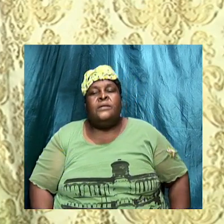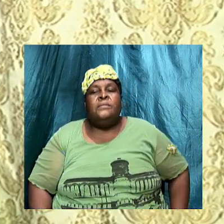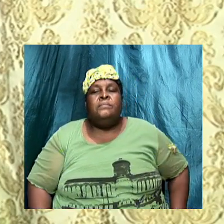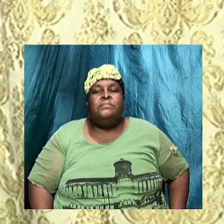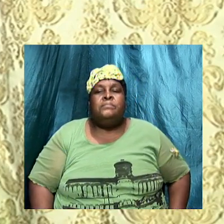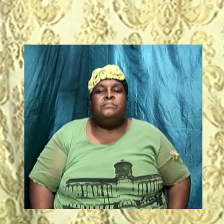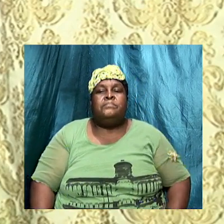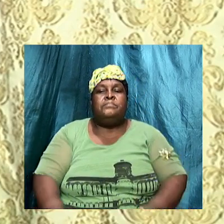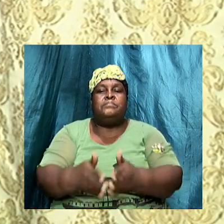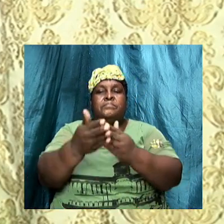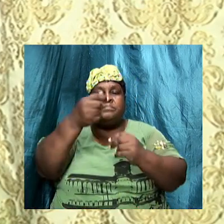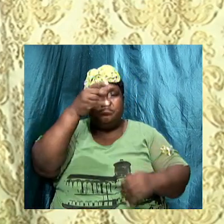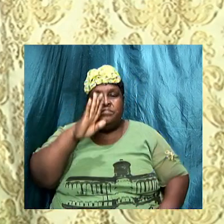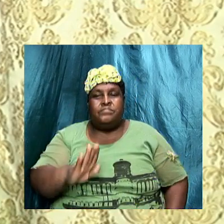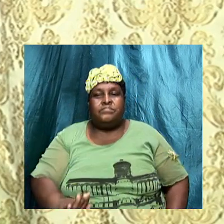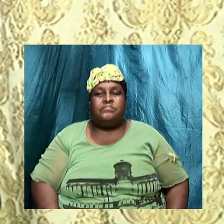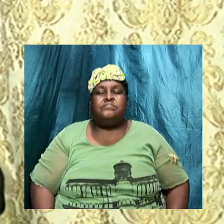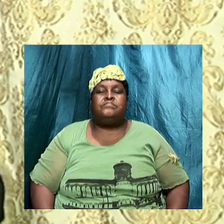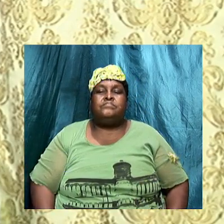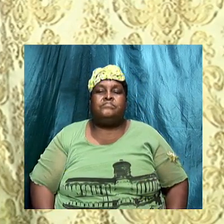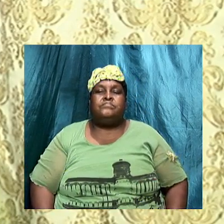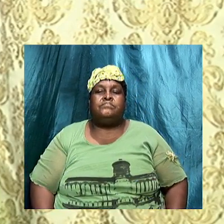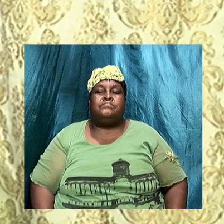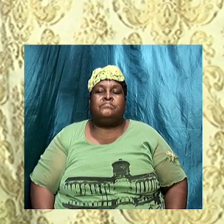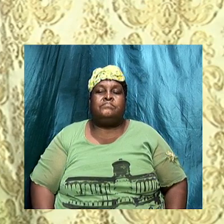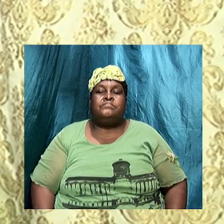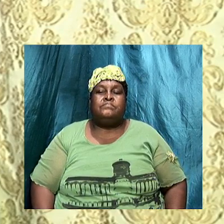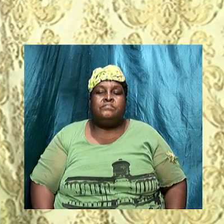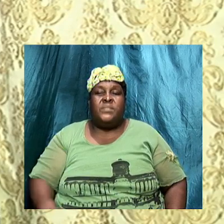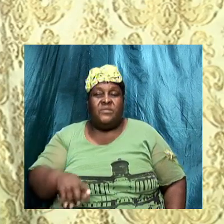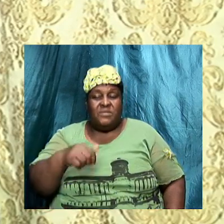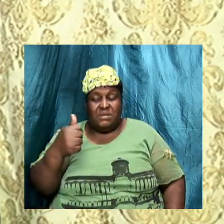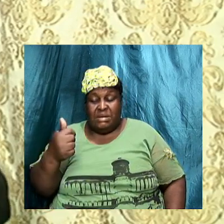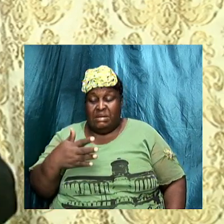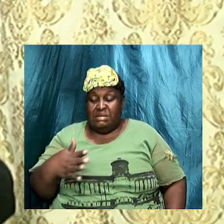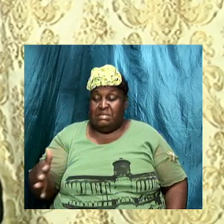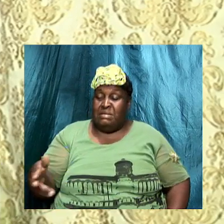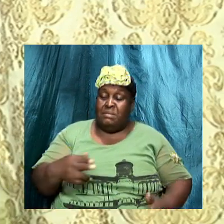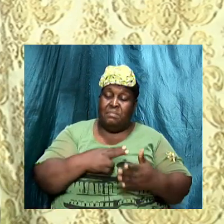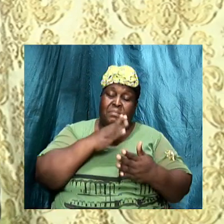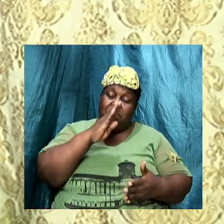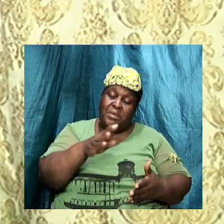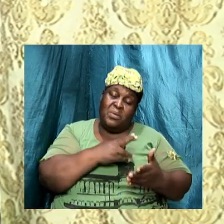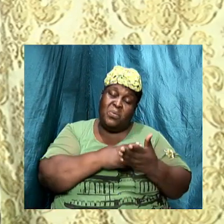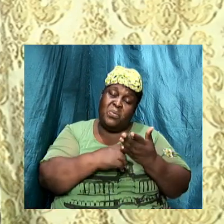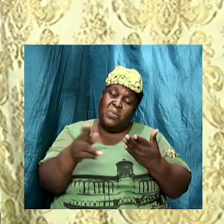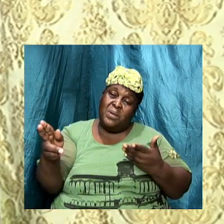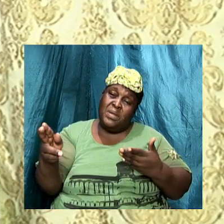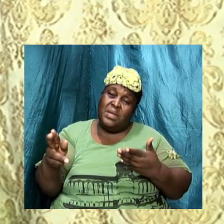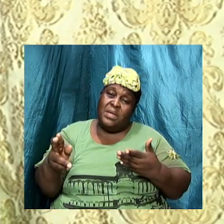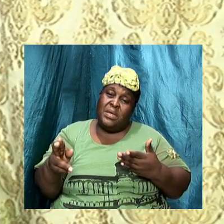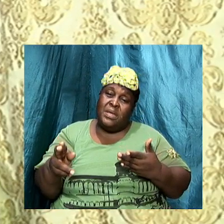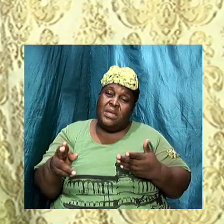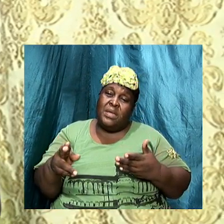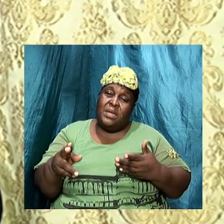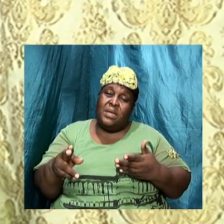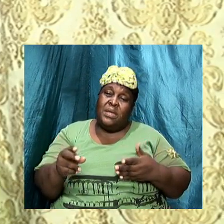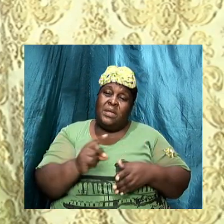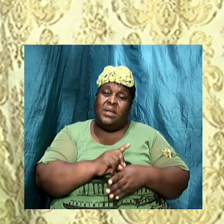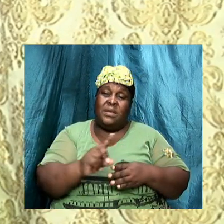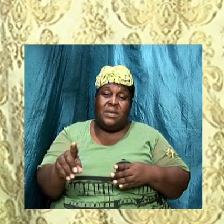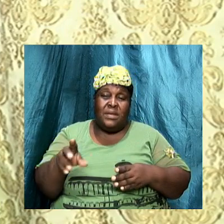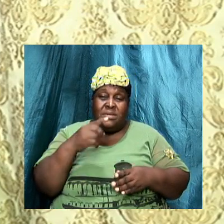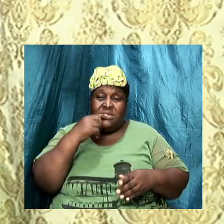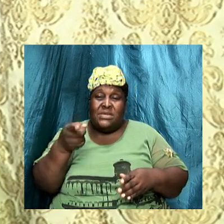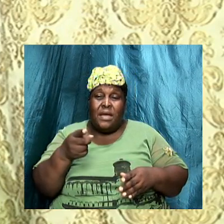Praise God. Amen. So in order for anything to be holy now, we did say that in order for anything to be holy,